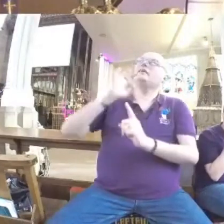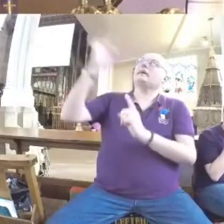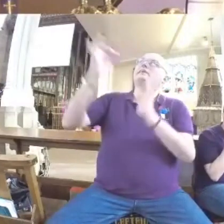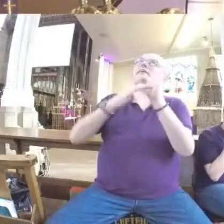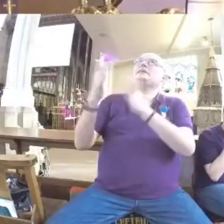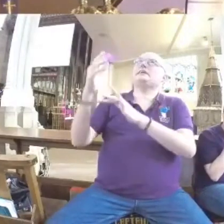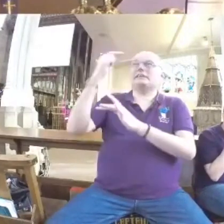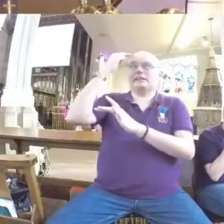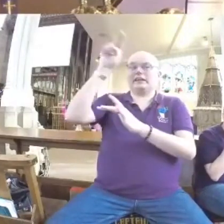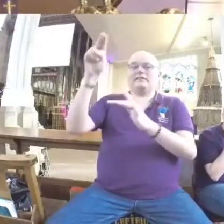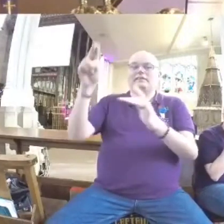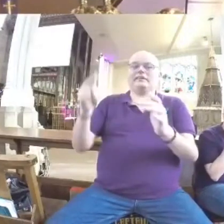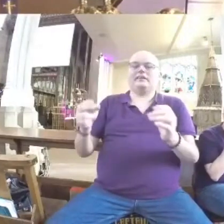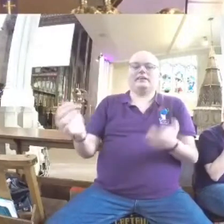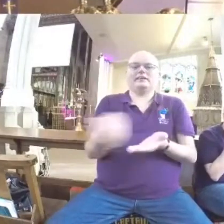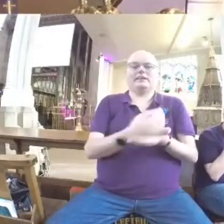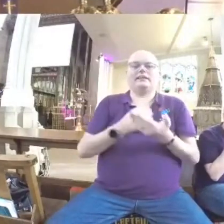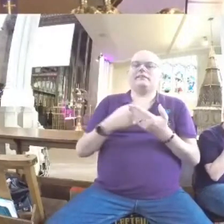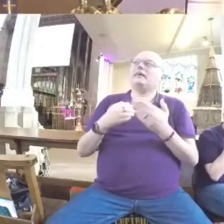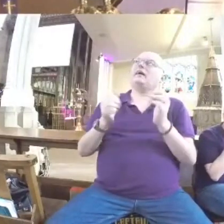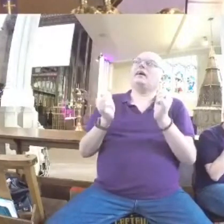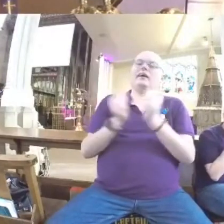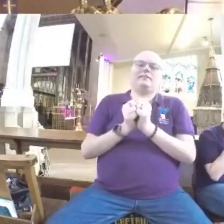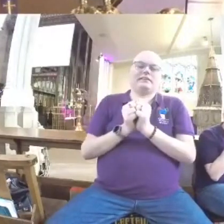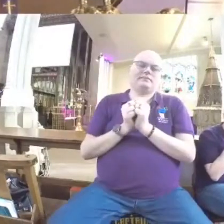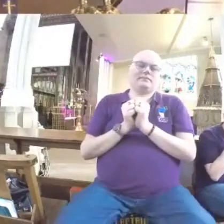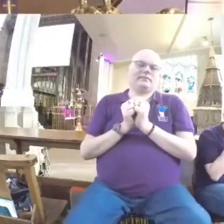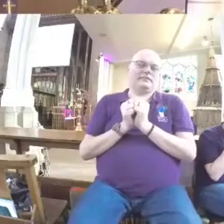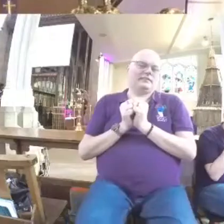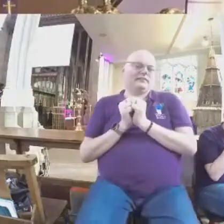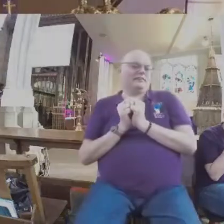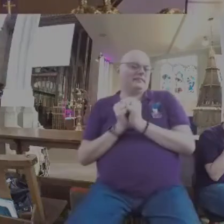Christ, your Son and our Saviour. Amen.